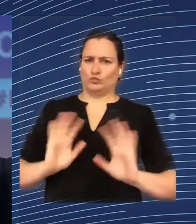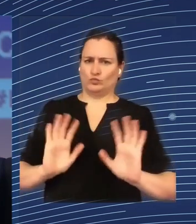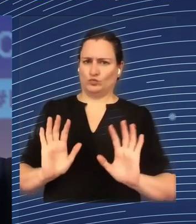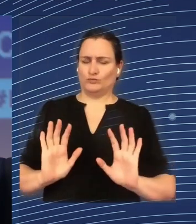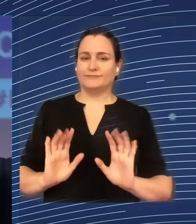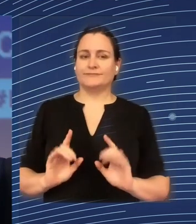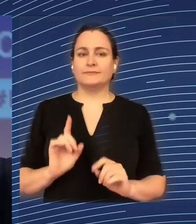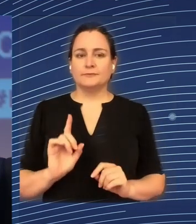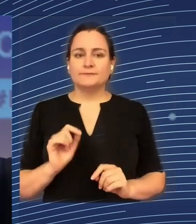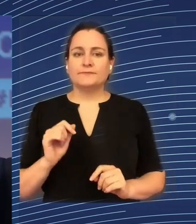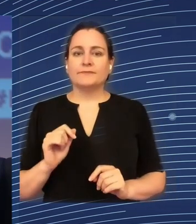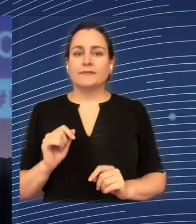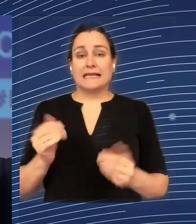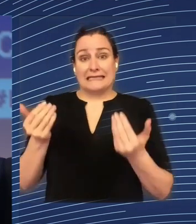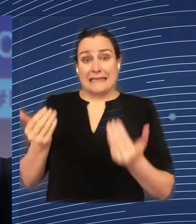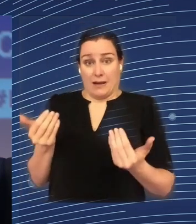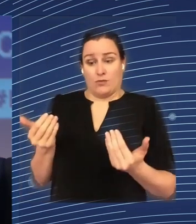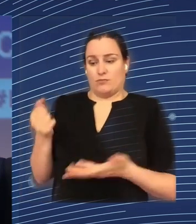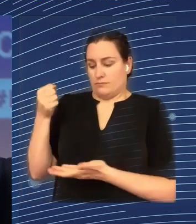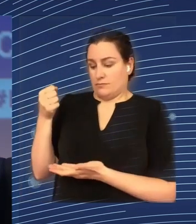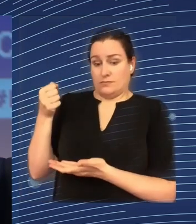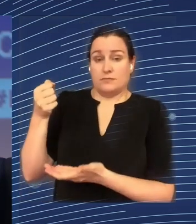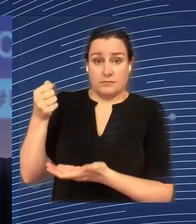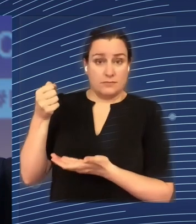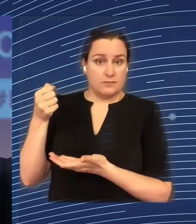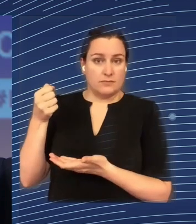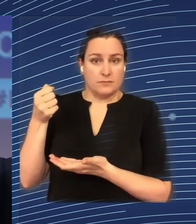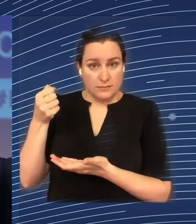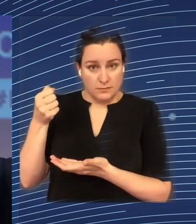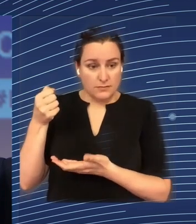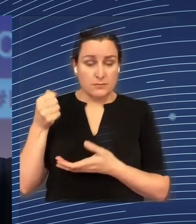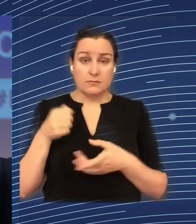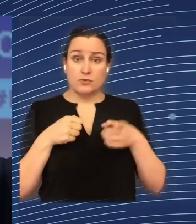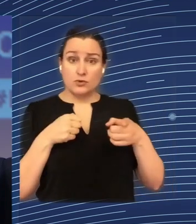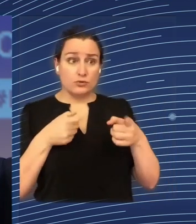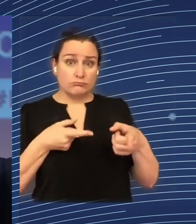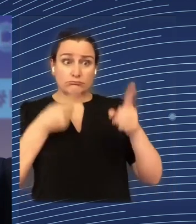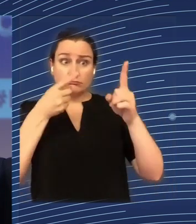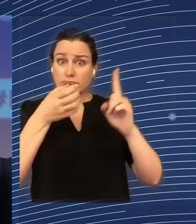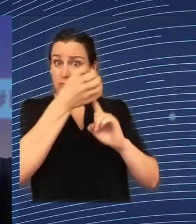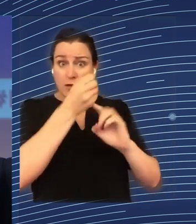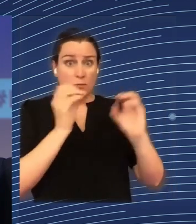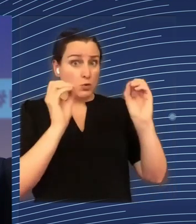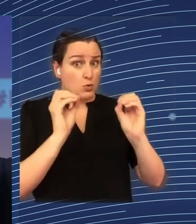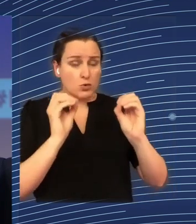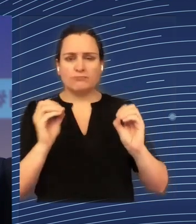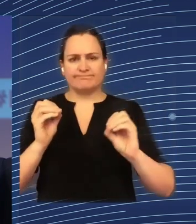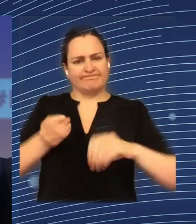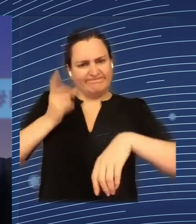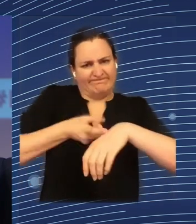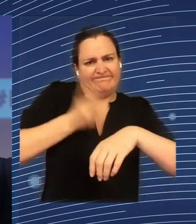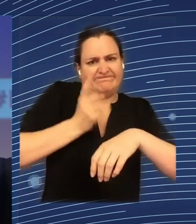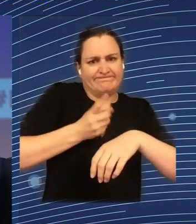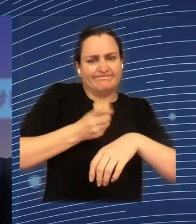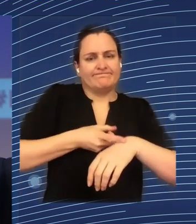punishes not achieving targets, whereas in reality one might need to look at how we can